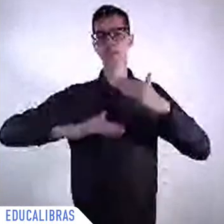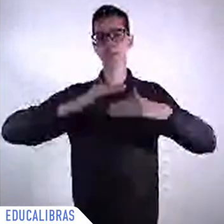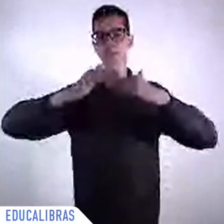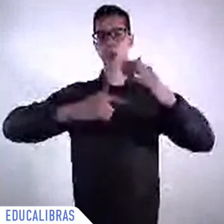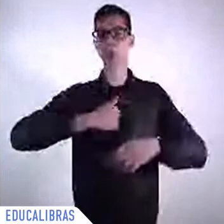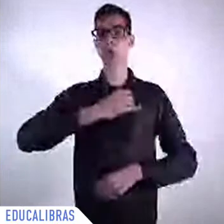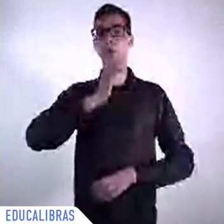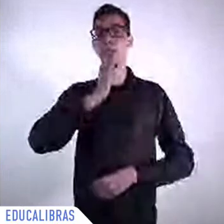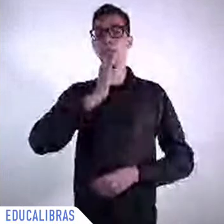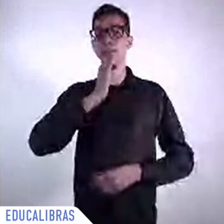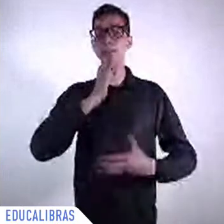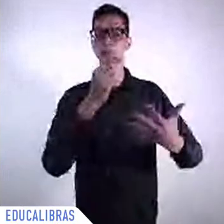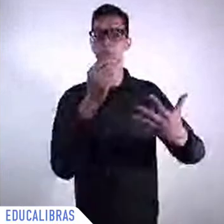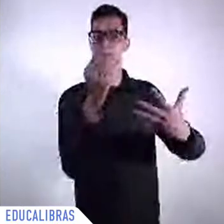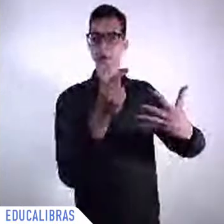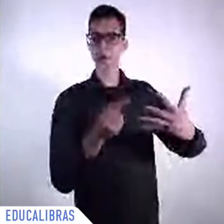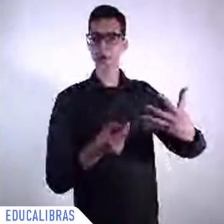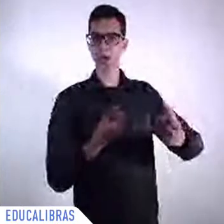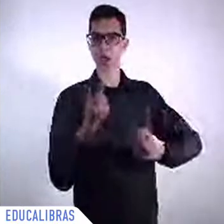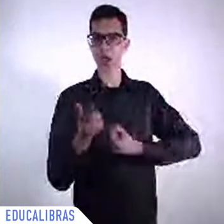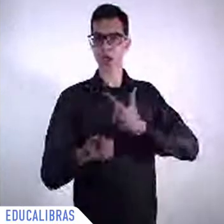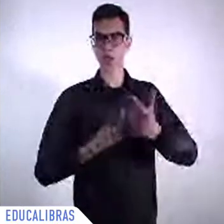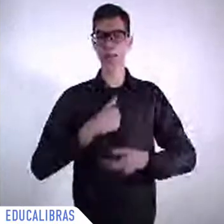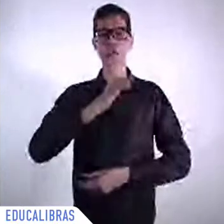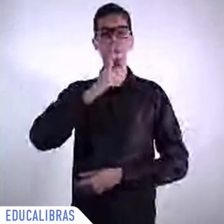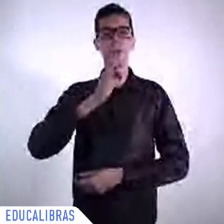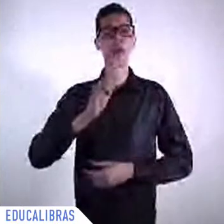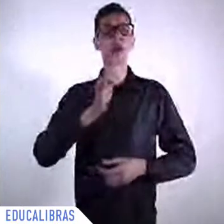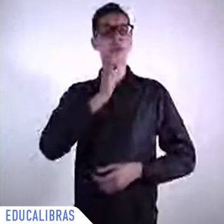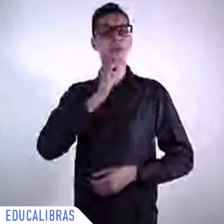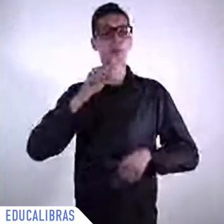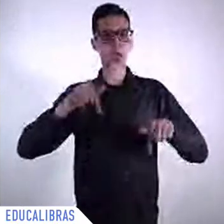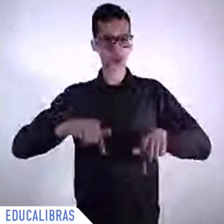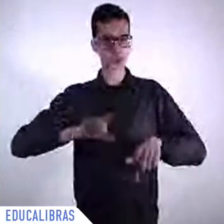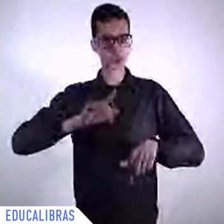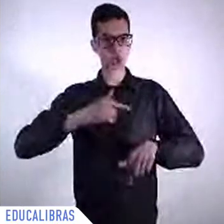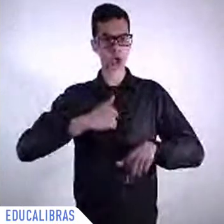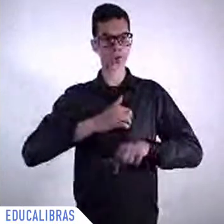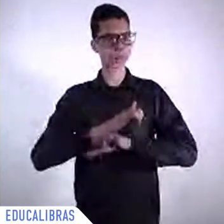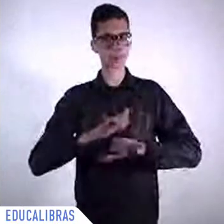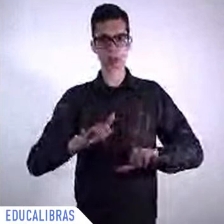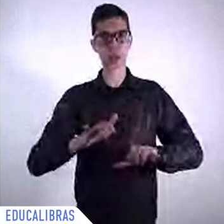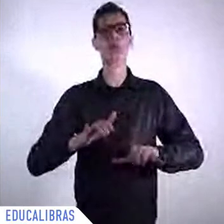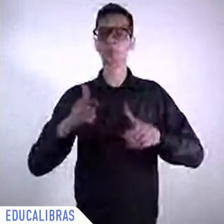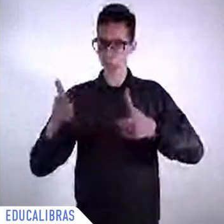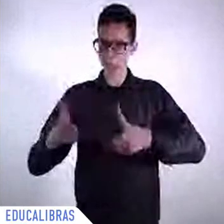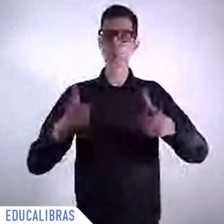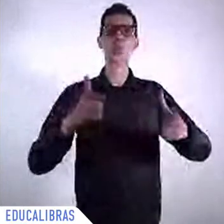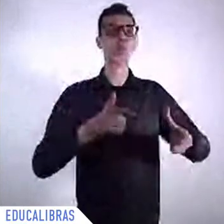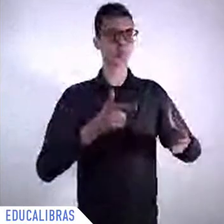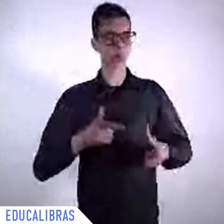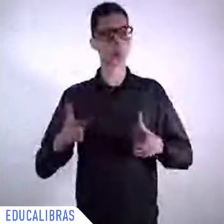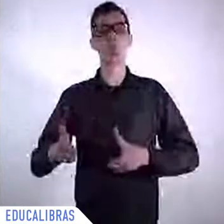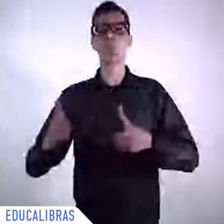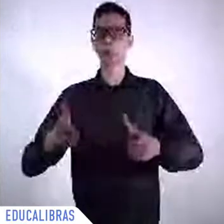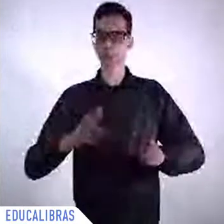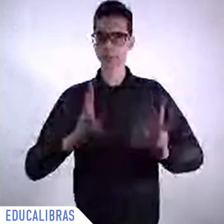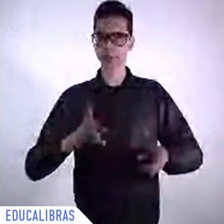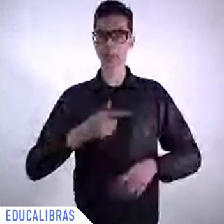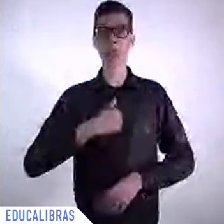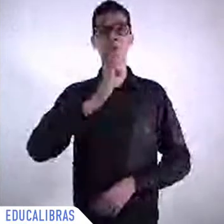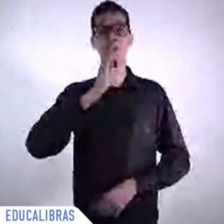conference for Brazil, but taking the area of education. The thinking about education globally